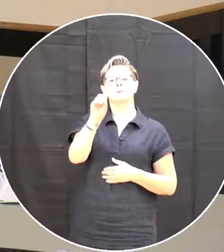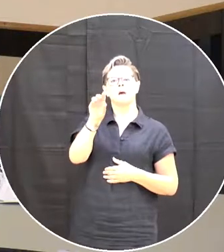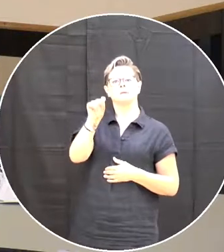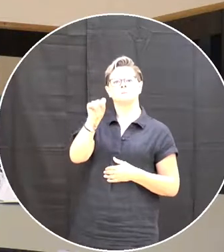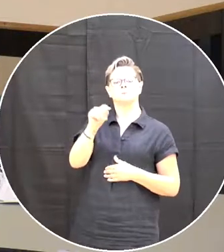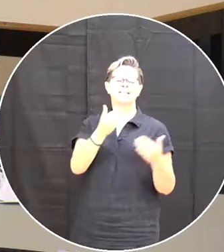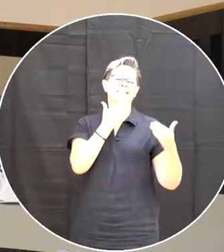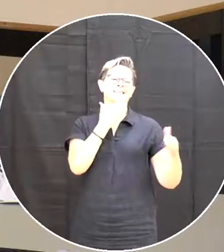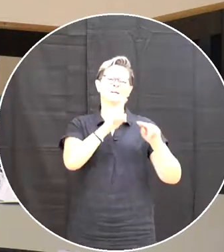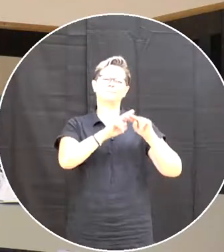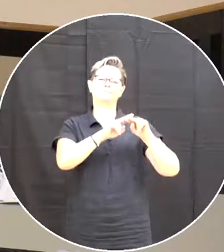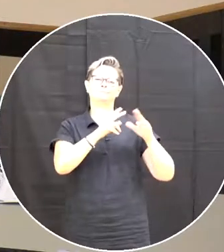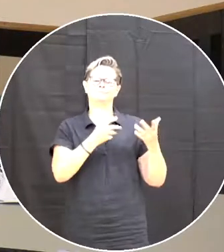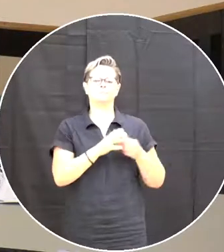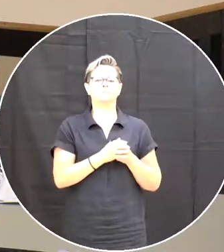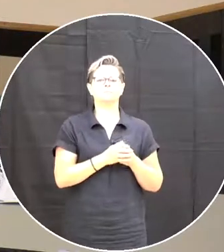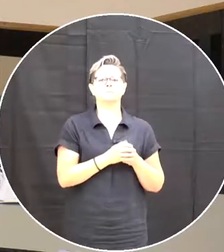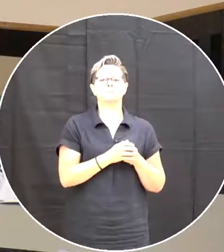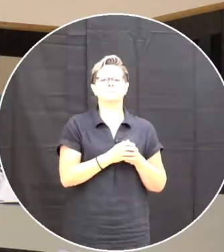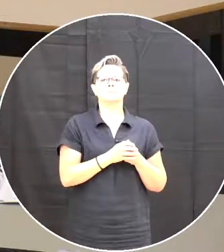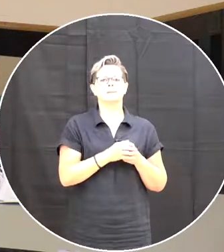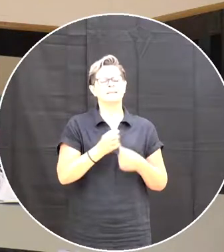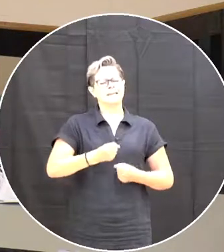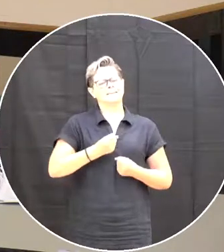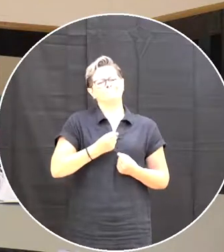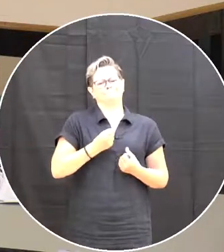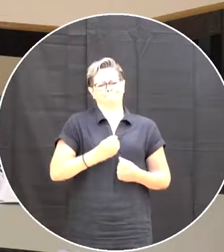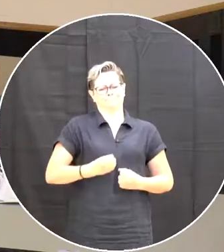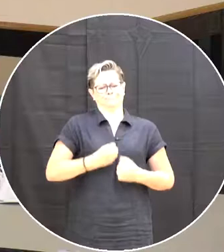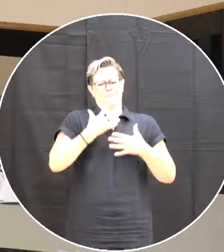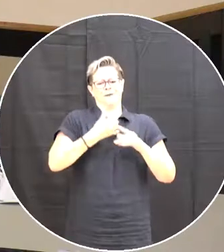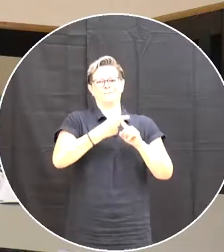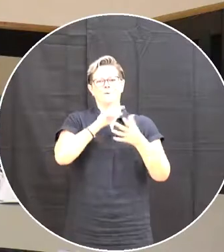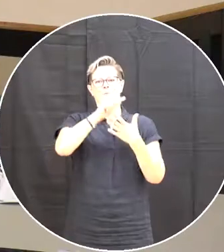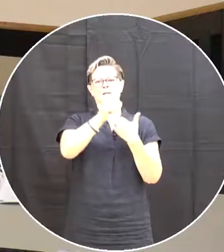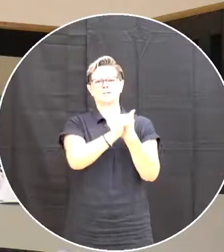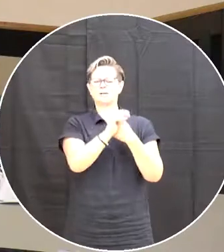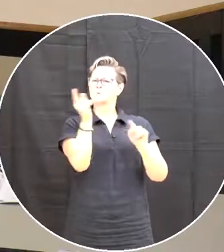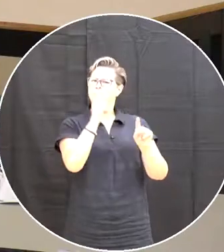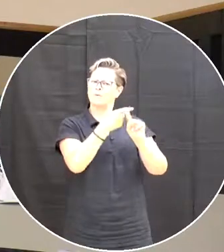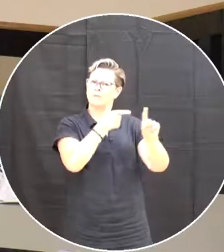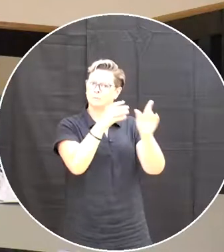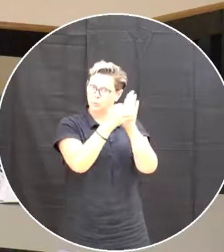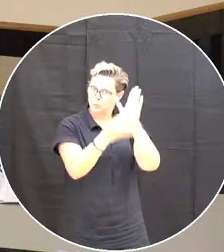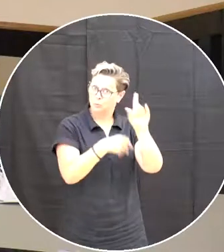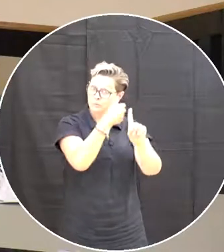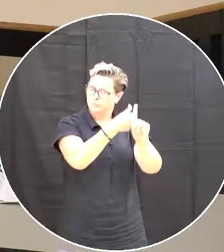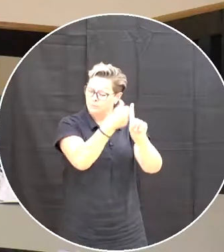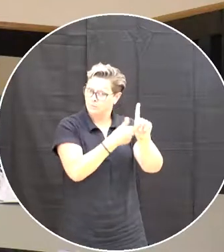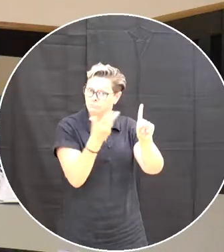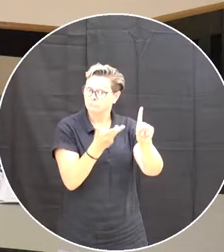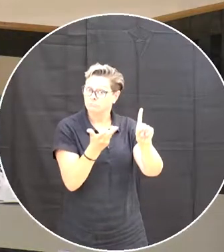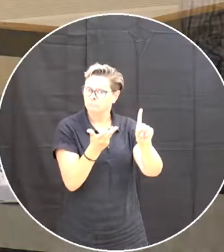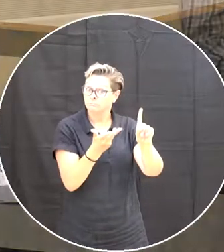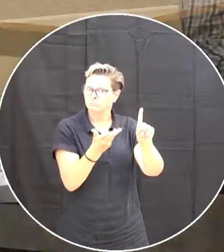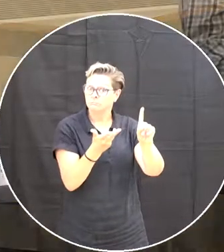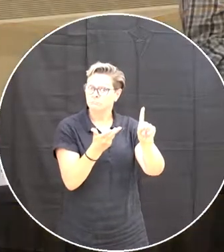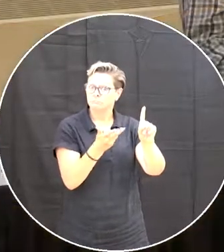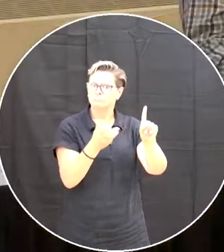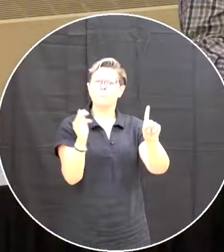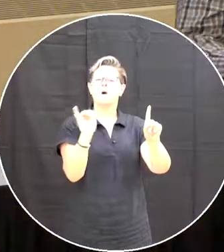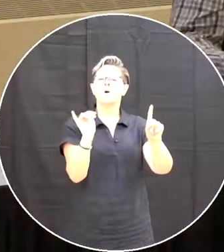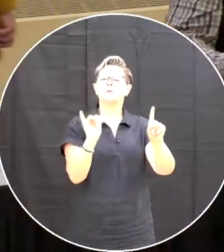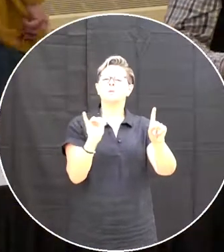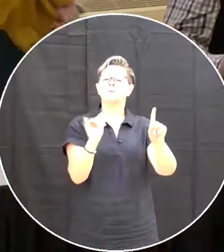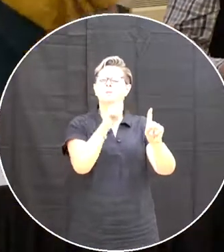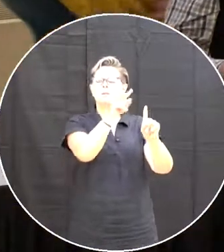you Mr. Chair Tony The inspiration For these projects Does it come exclusively From the students And The The slide The